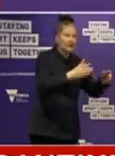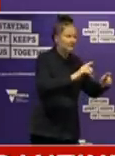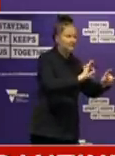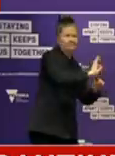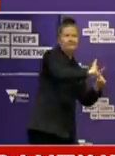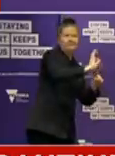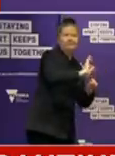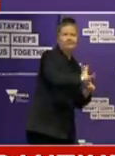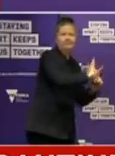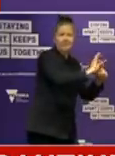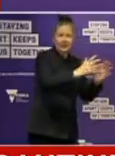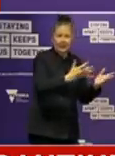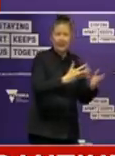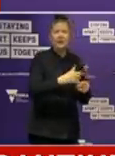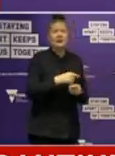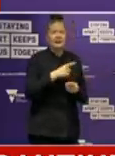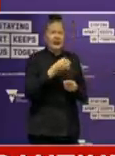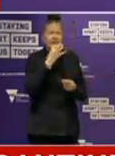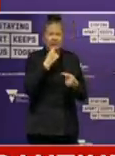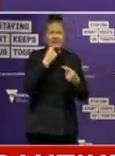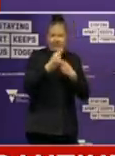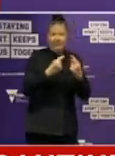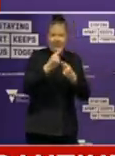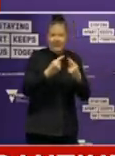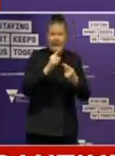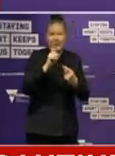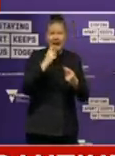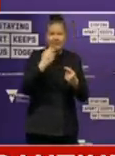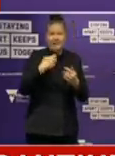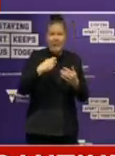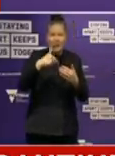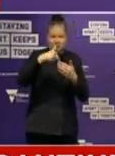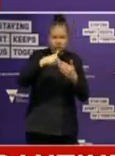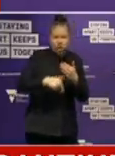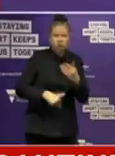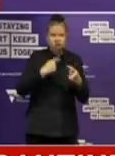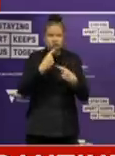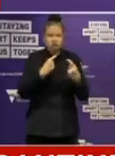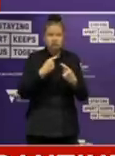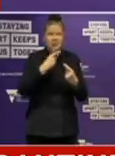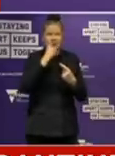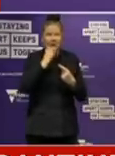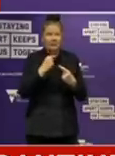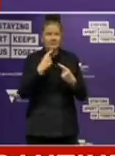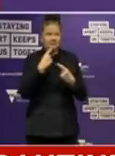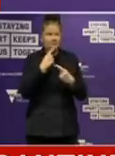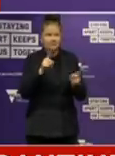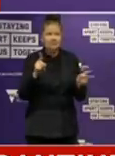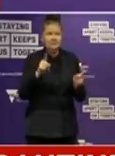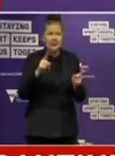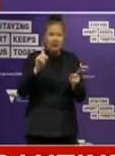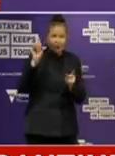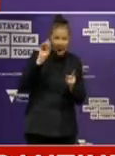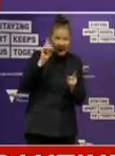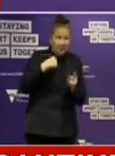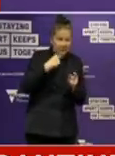I'm sure there'll be a lot of detail that's sought. We'll be able to provide you with that information either during this briefing, if possible,